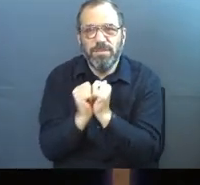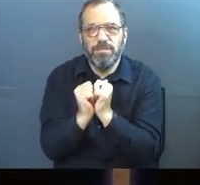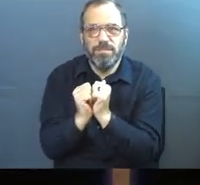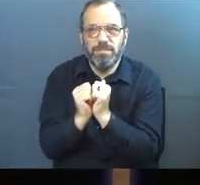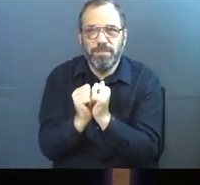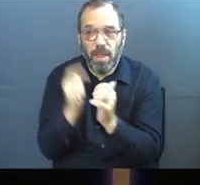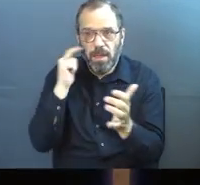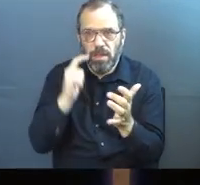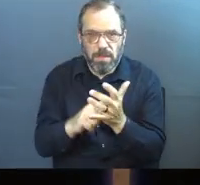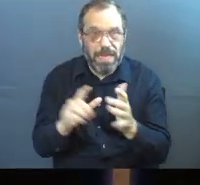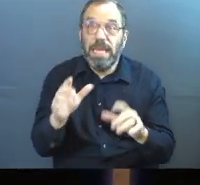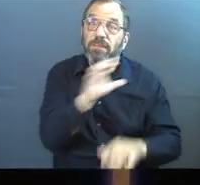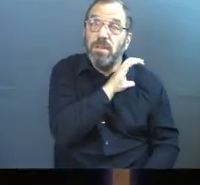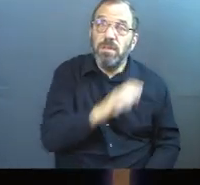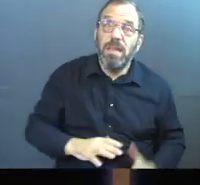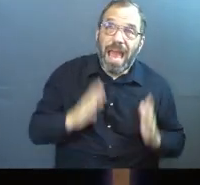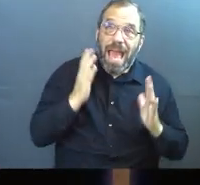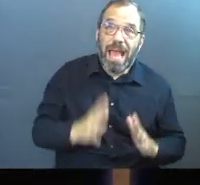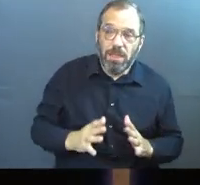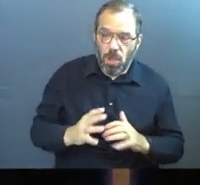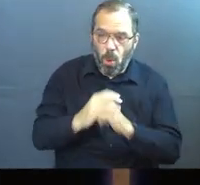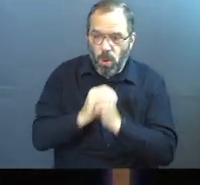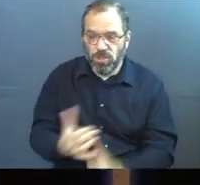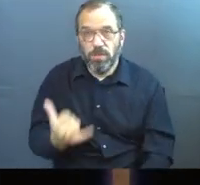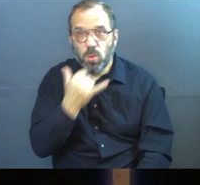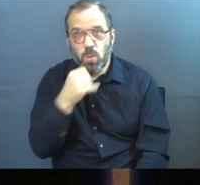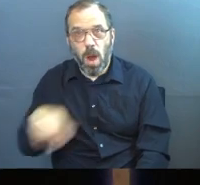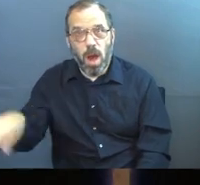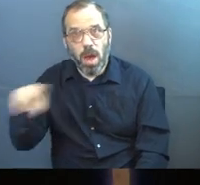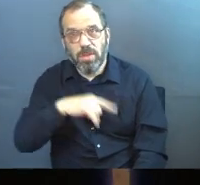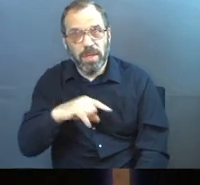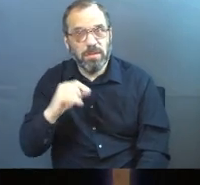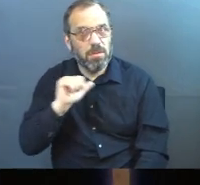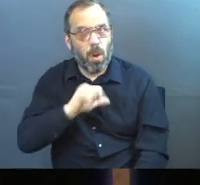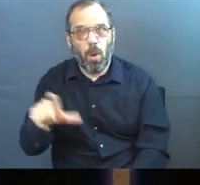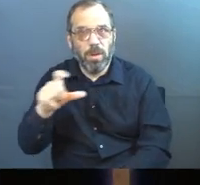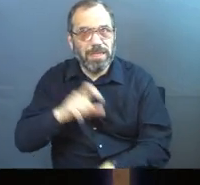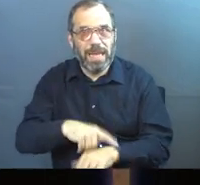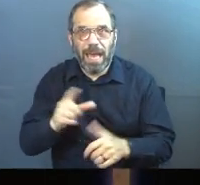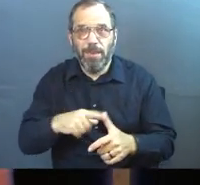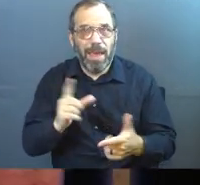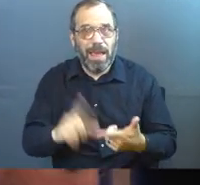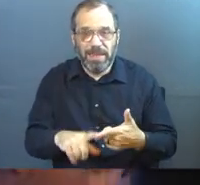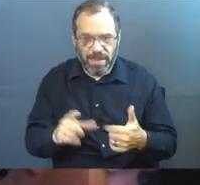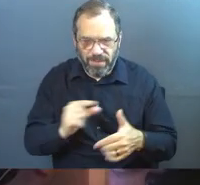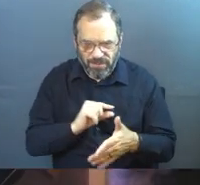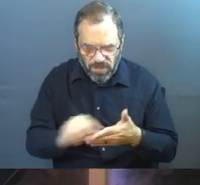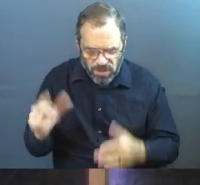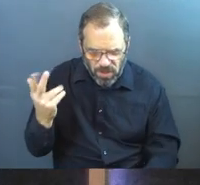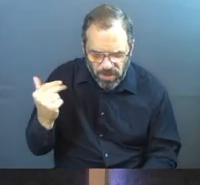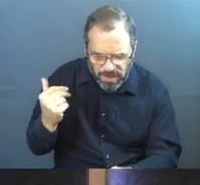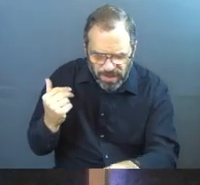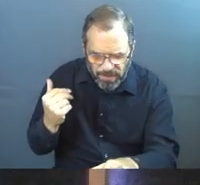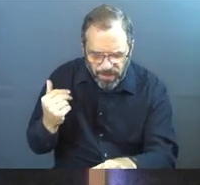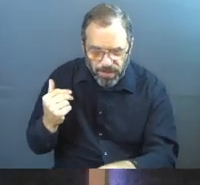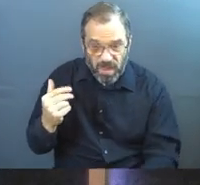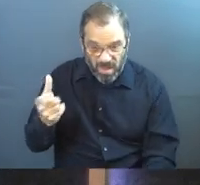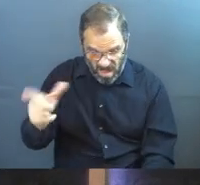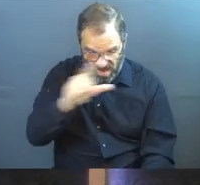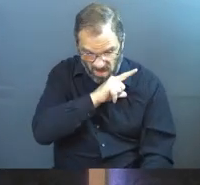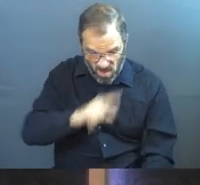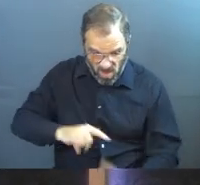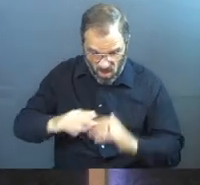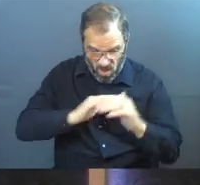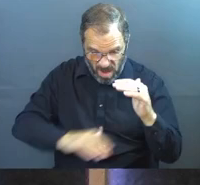And find ourselves, even as Christians, worshiping the wrong things all the time. then verse 13, has not the